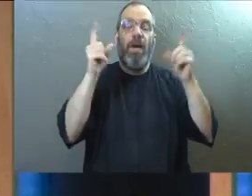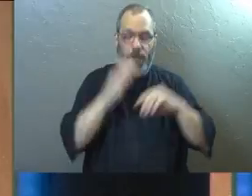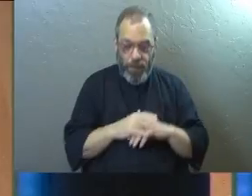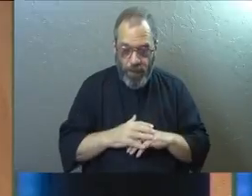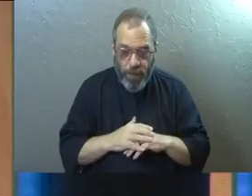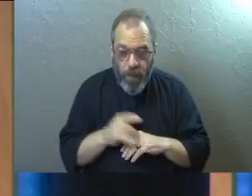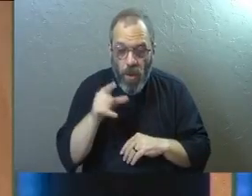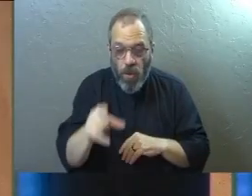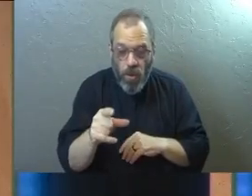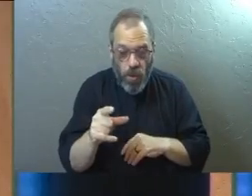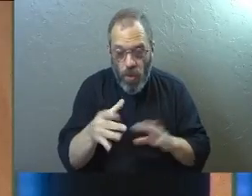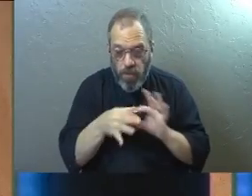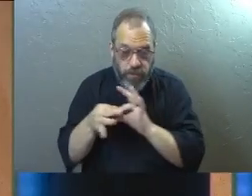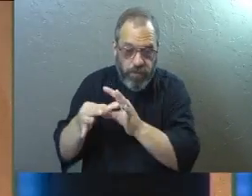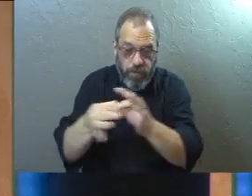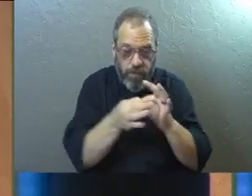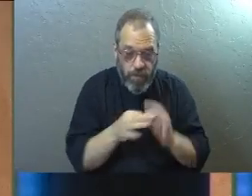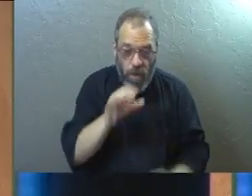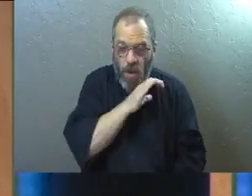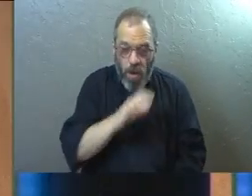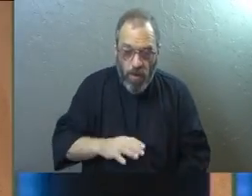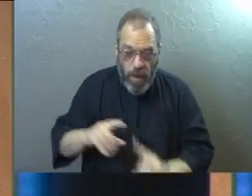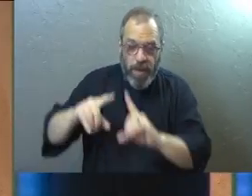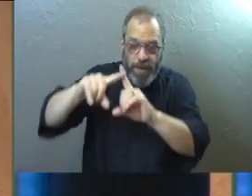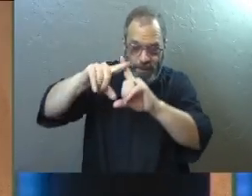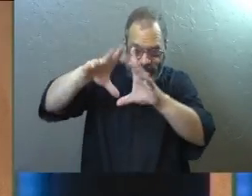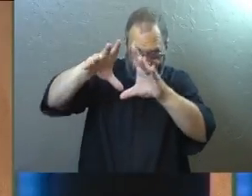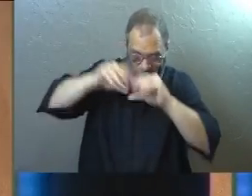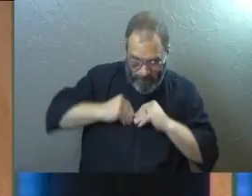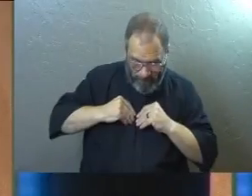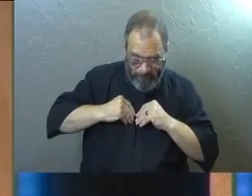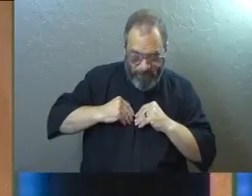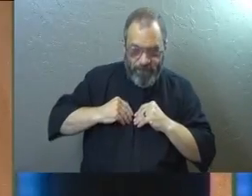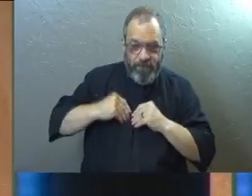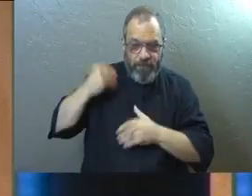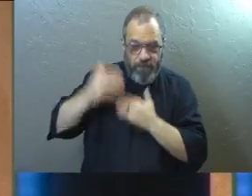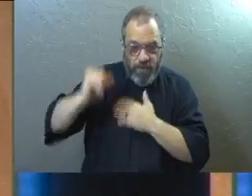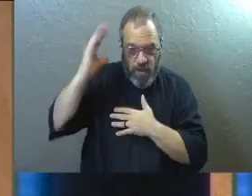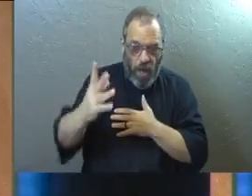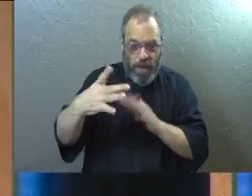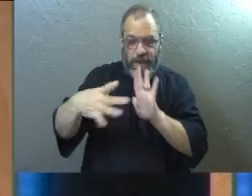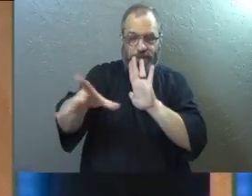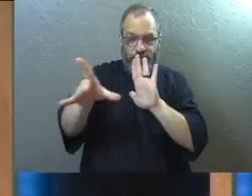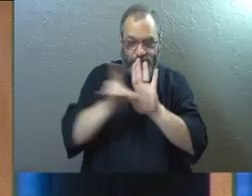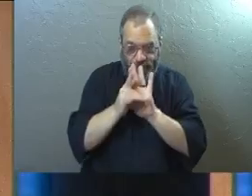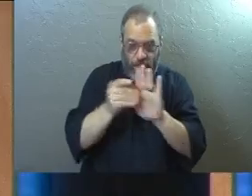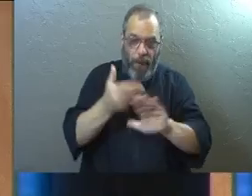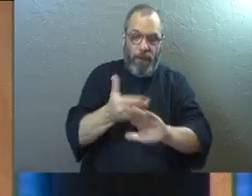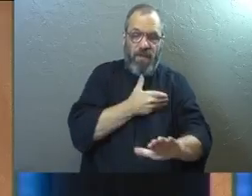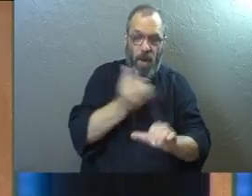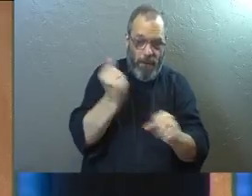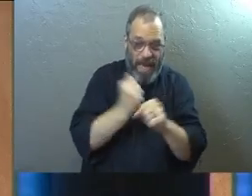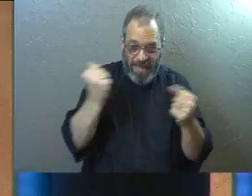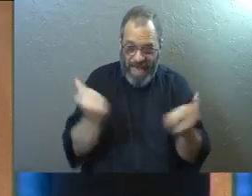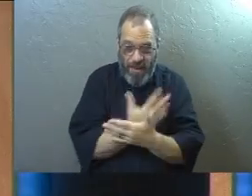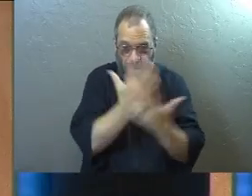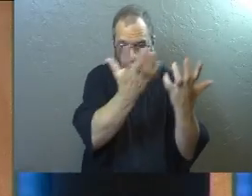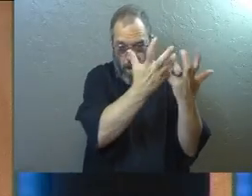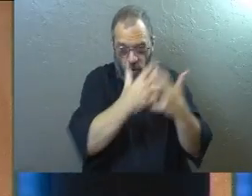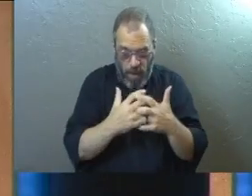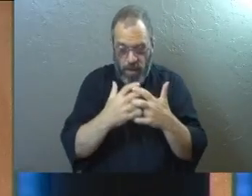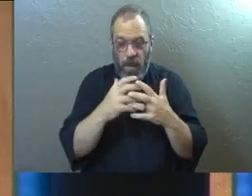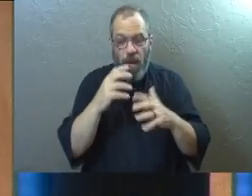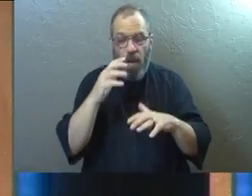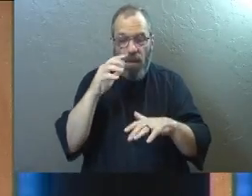Furthermore, because we are united with Christ, we have received an inheritance from God, for he chose us in advance and he makes everything work out